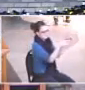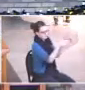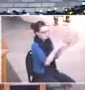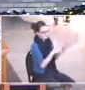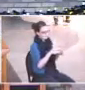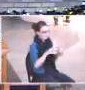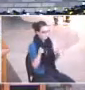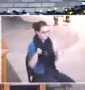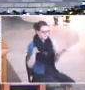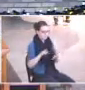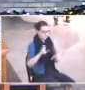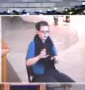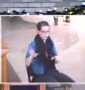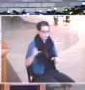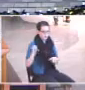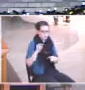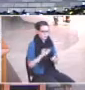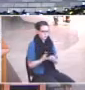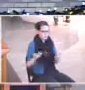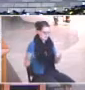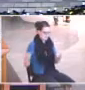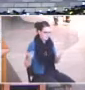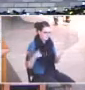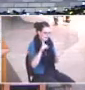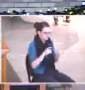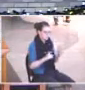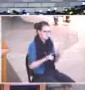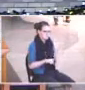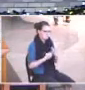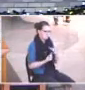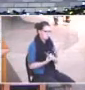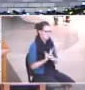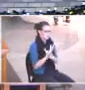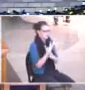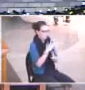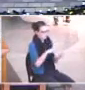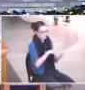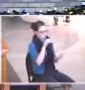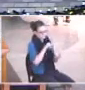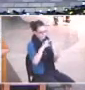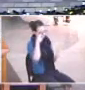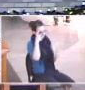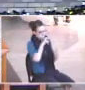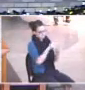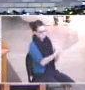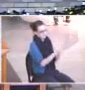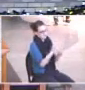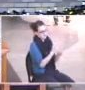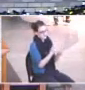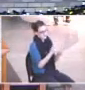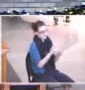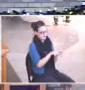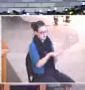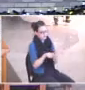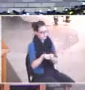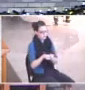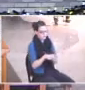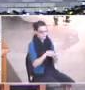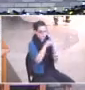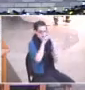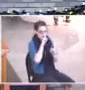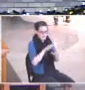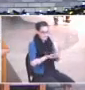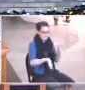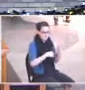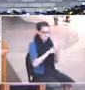have to learn and get growing into that mindset, too. So God bless you students today, God bless all of us,